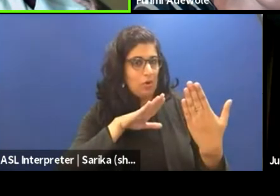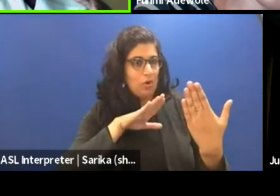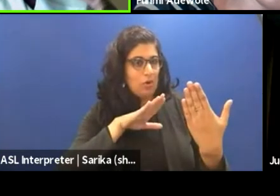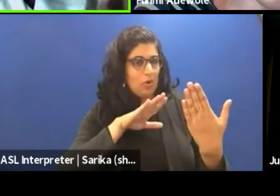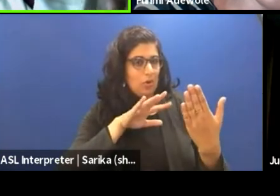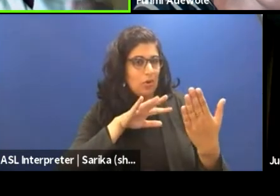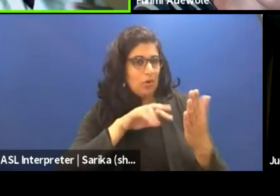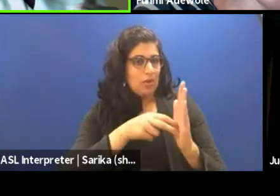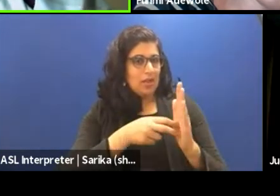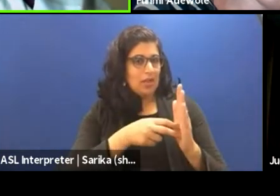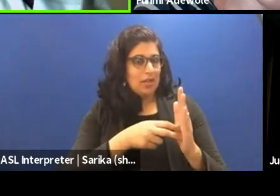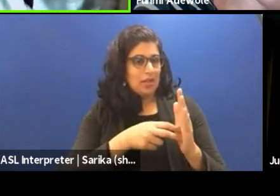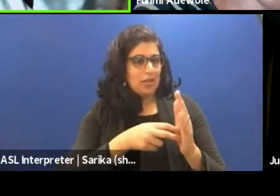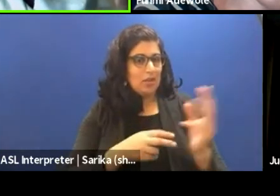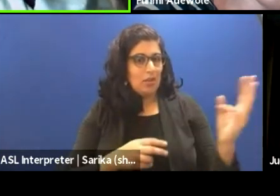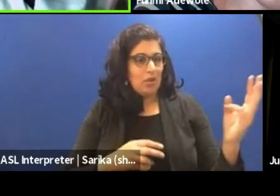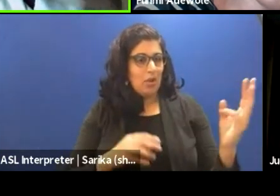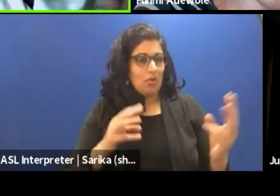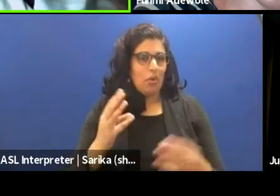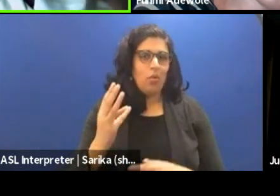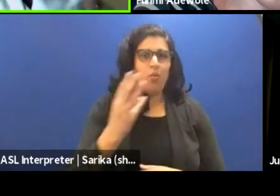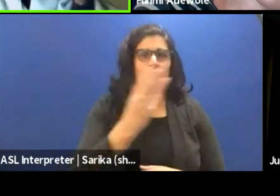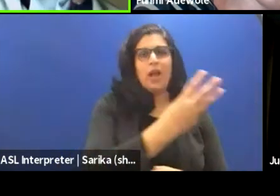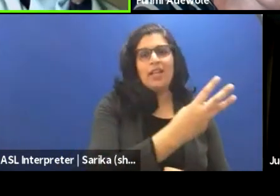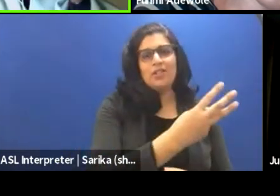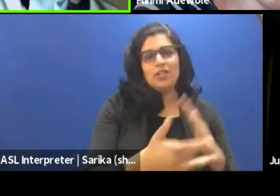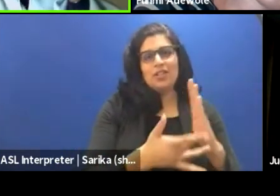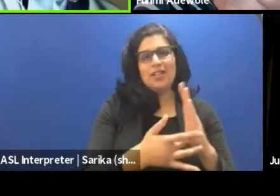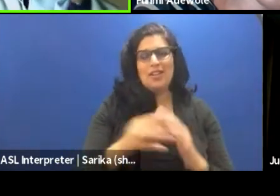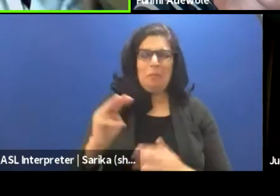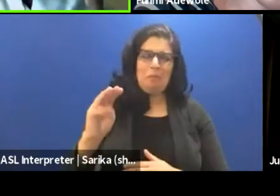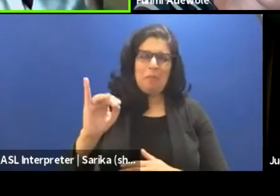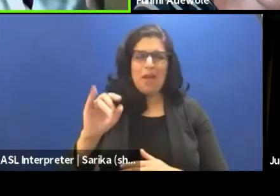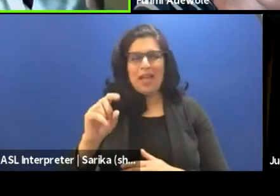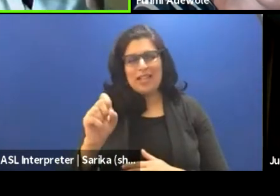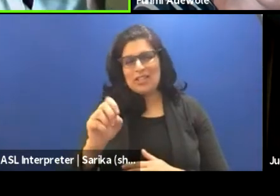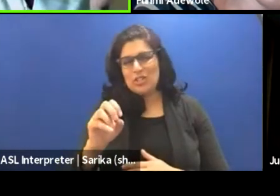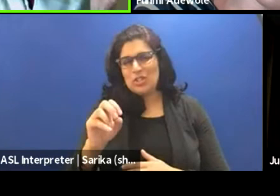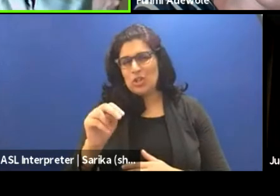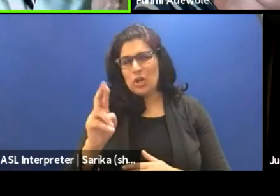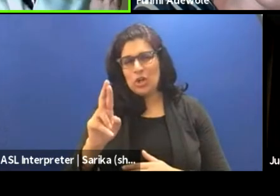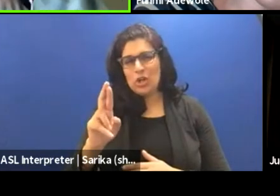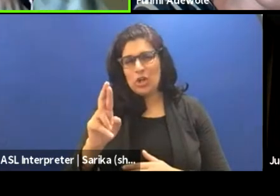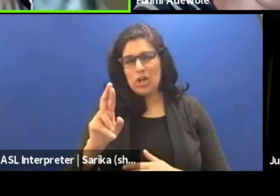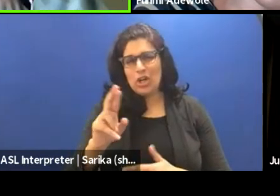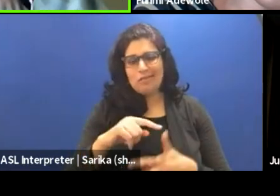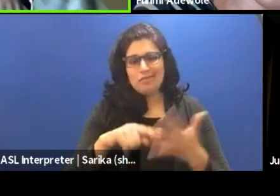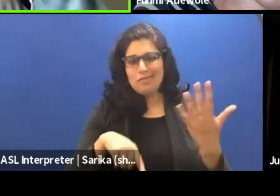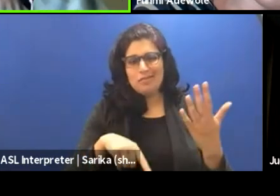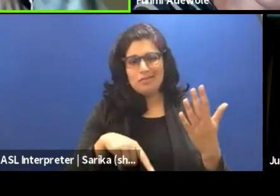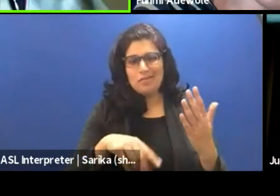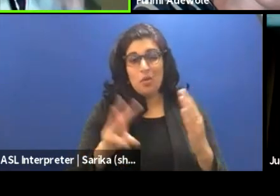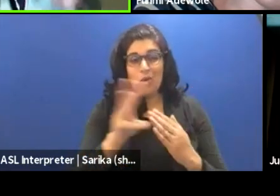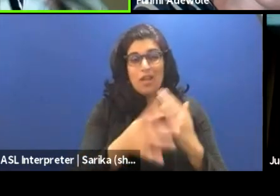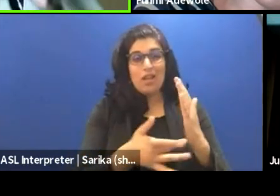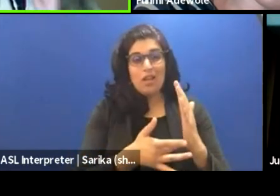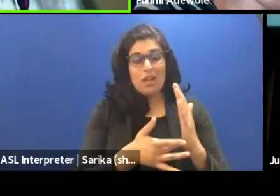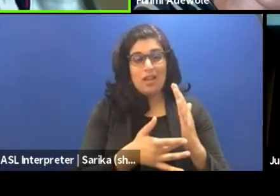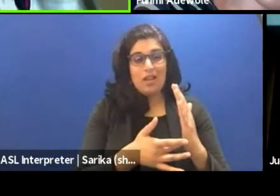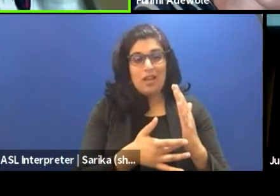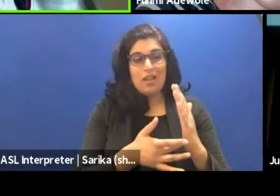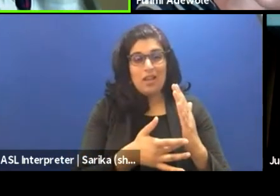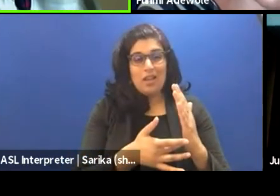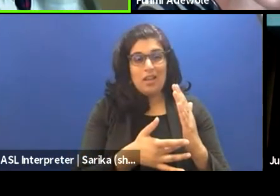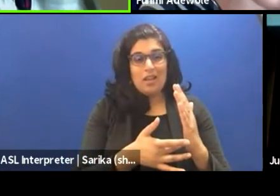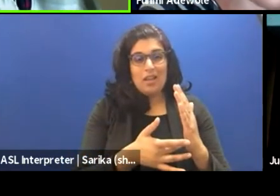techniques, you know, Meissner, you know, all these drama techniques and find